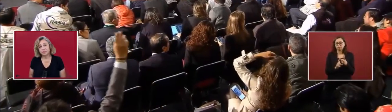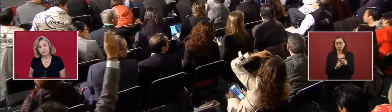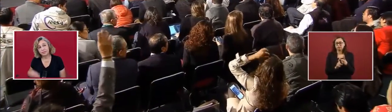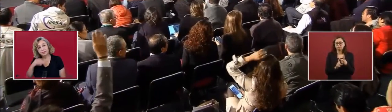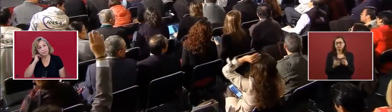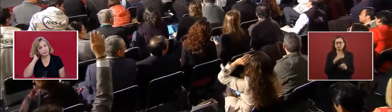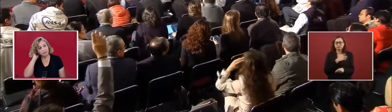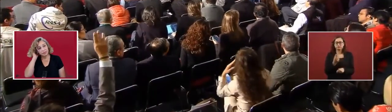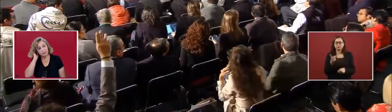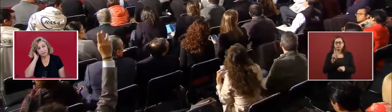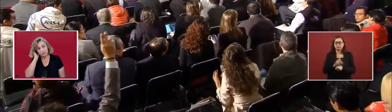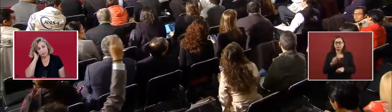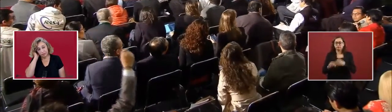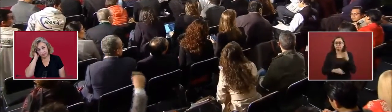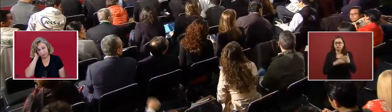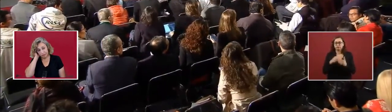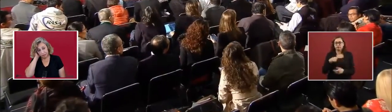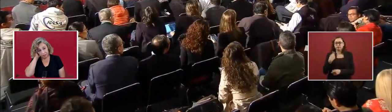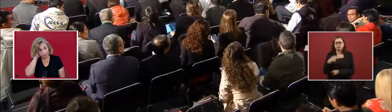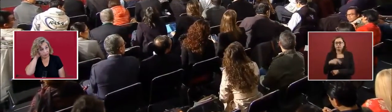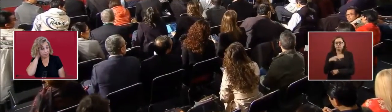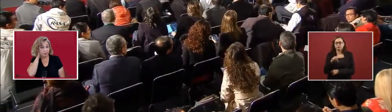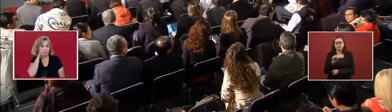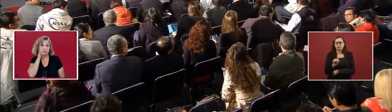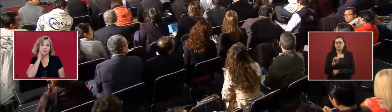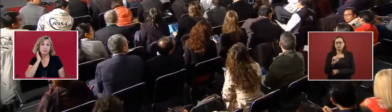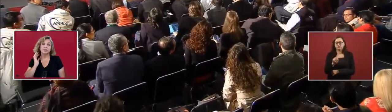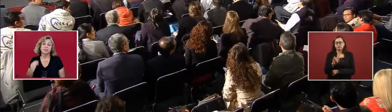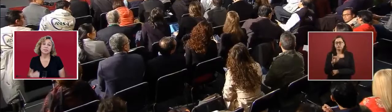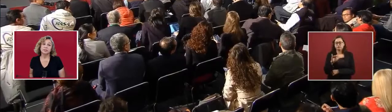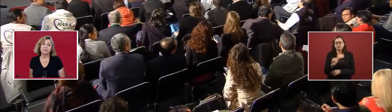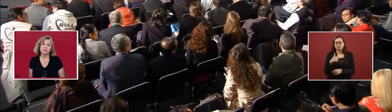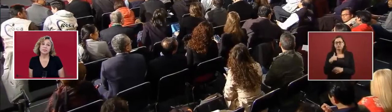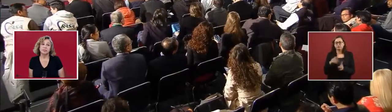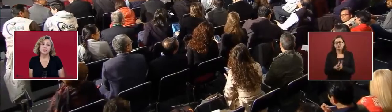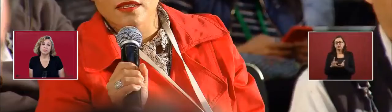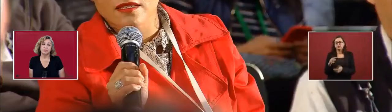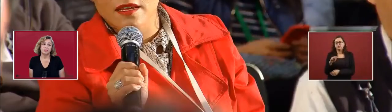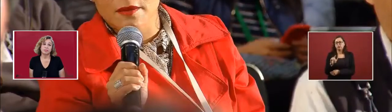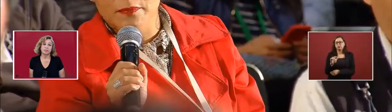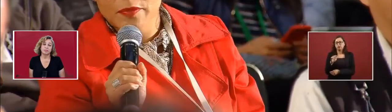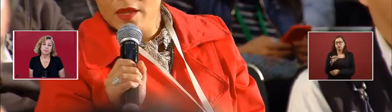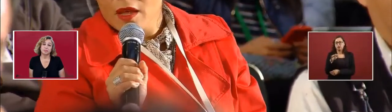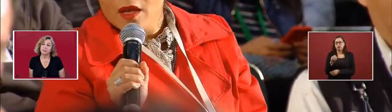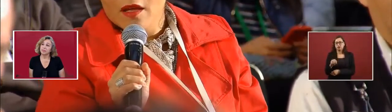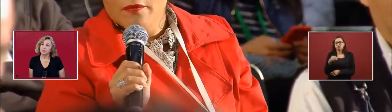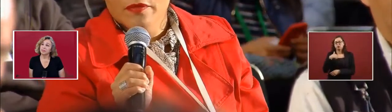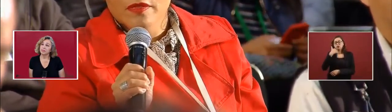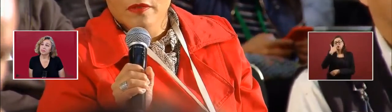Bye. Hi, she's going cuz I'm curious to know you there. many measures of